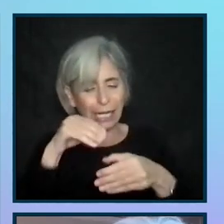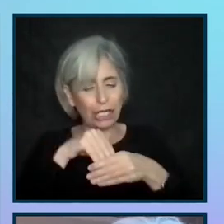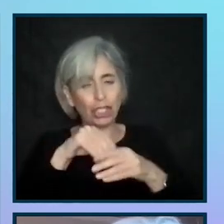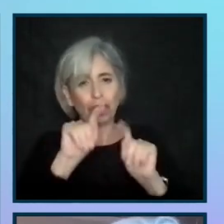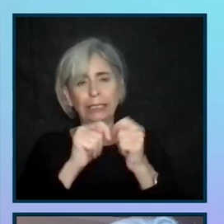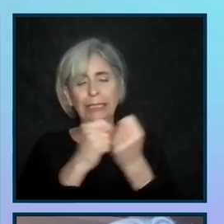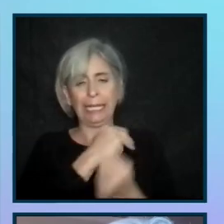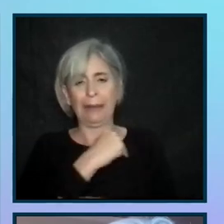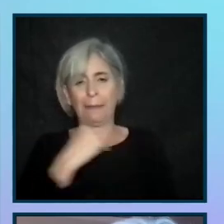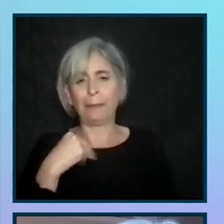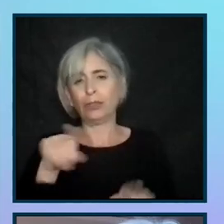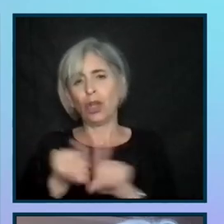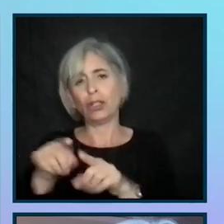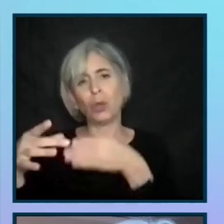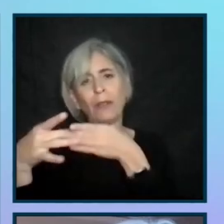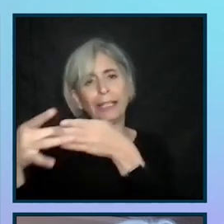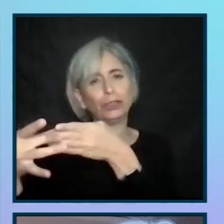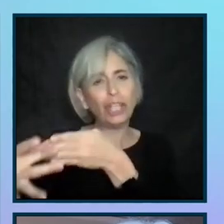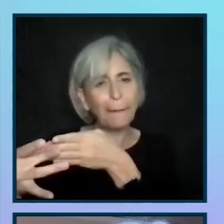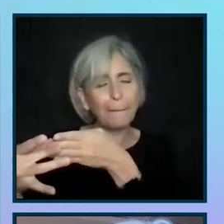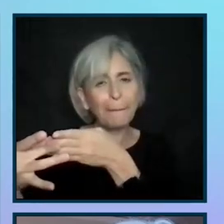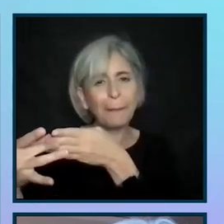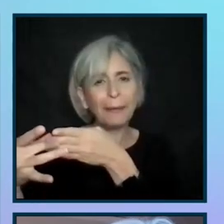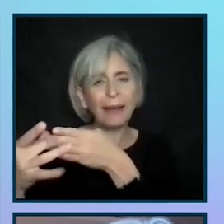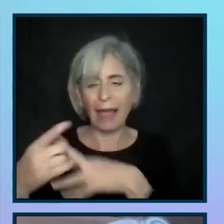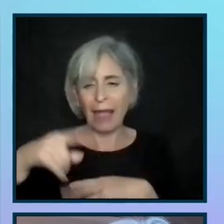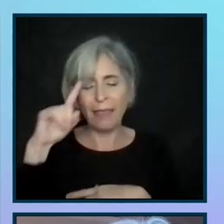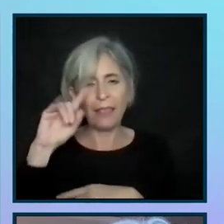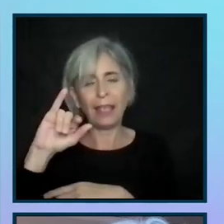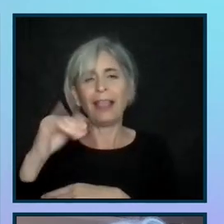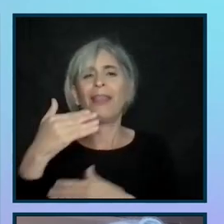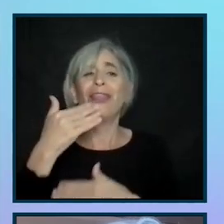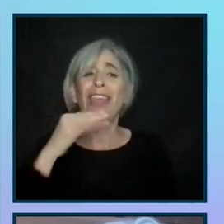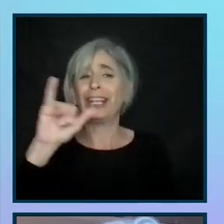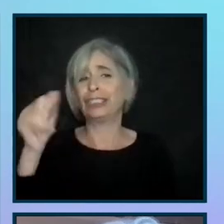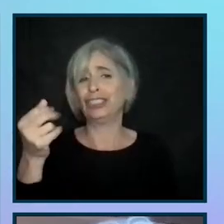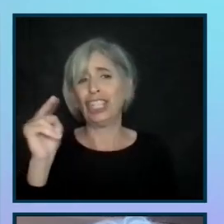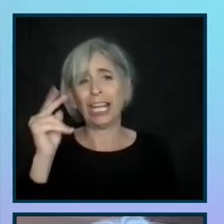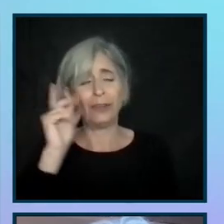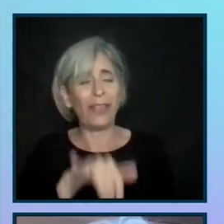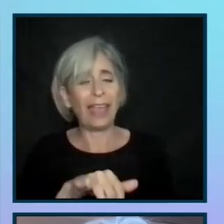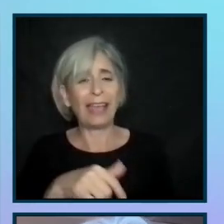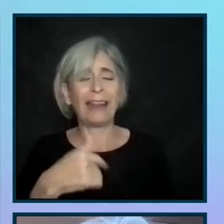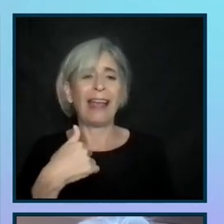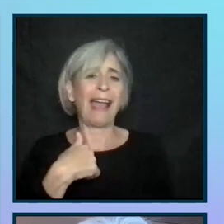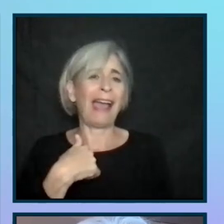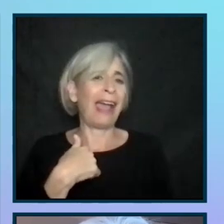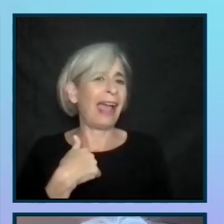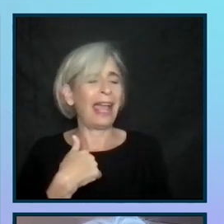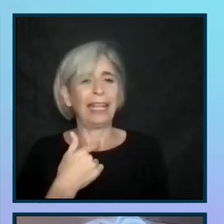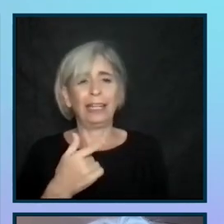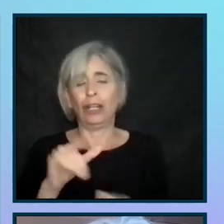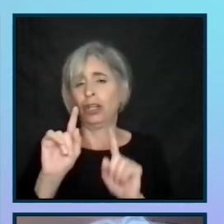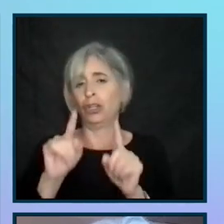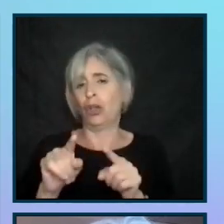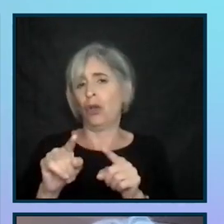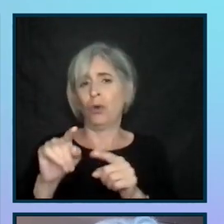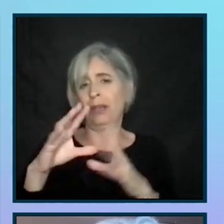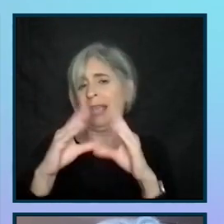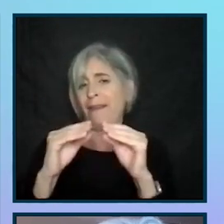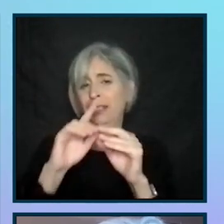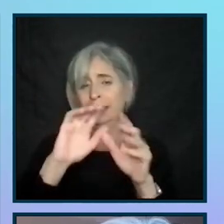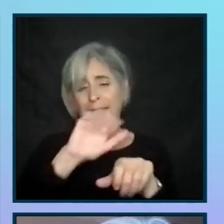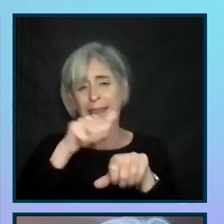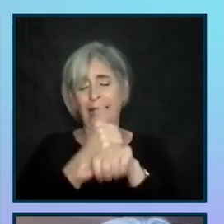members and leaderships. So I thank Josh for that. I did a talk at the .gov conference that he helps organize.